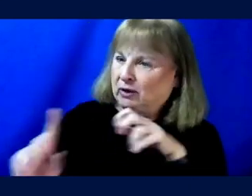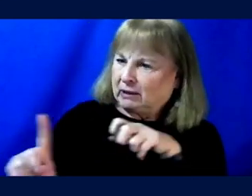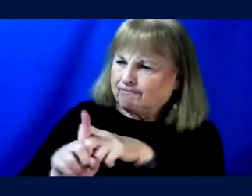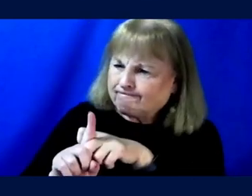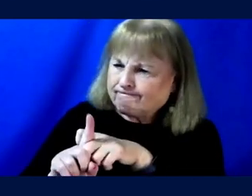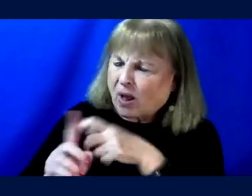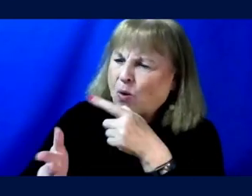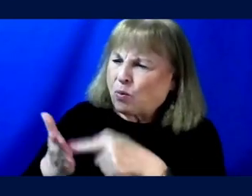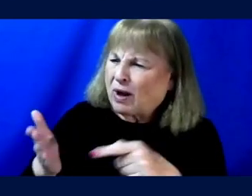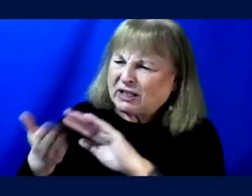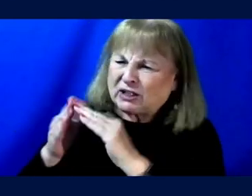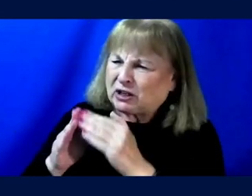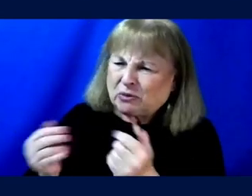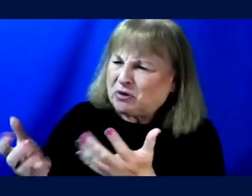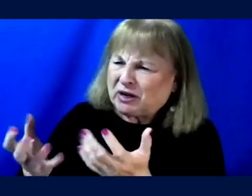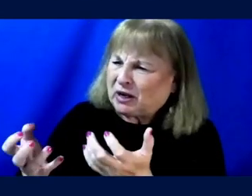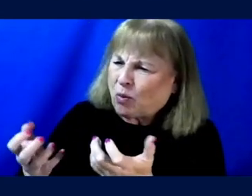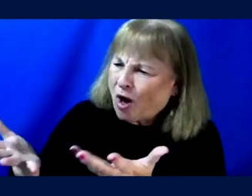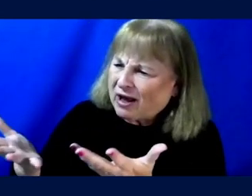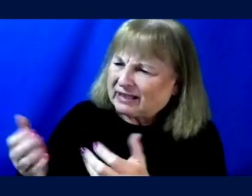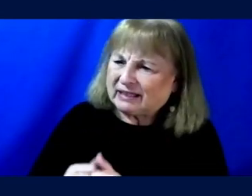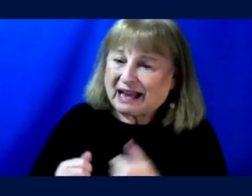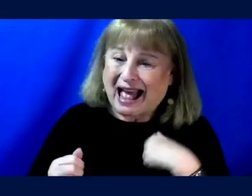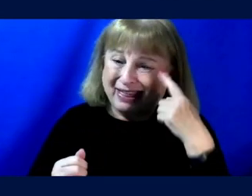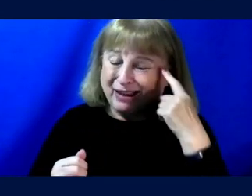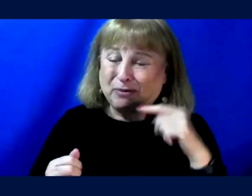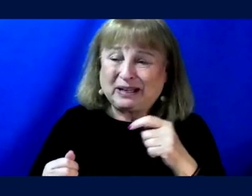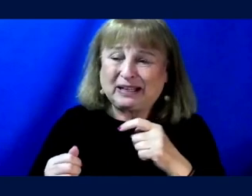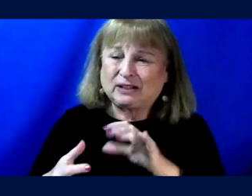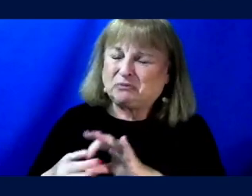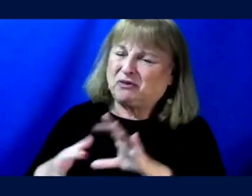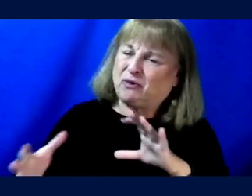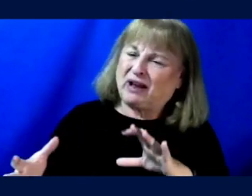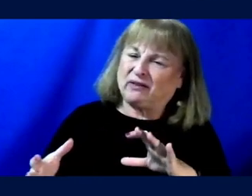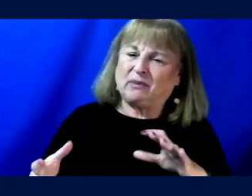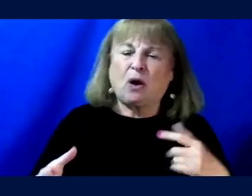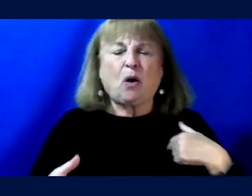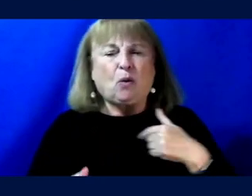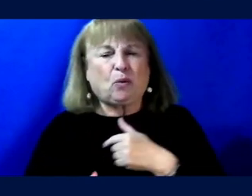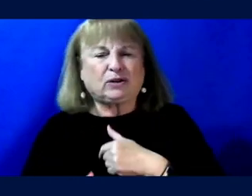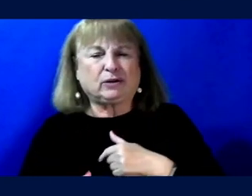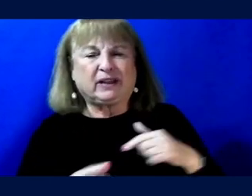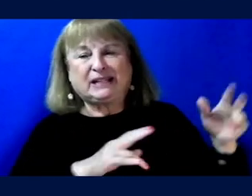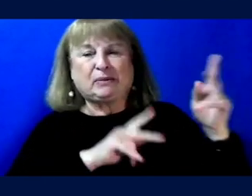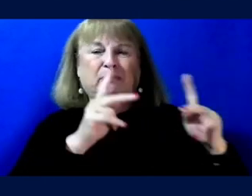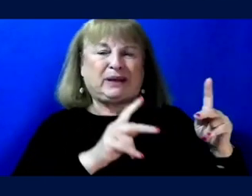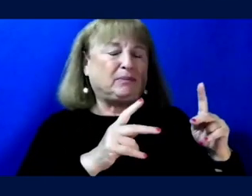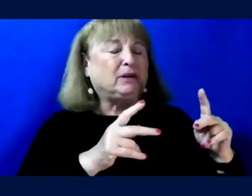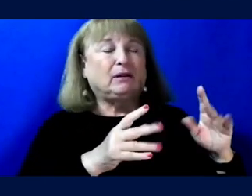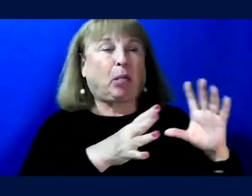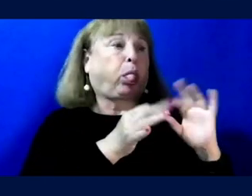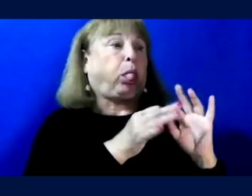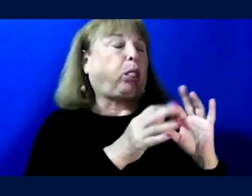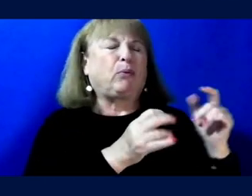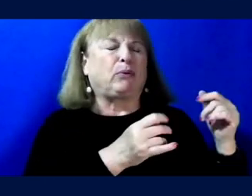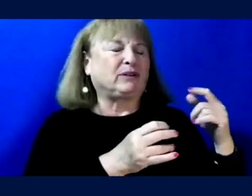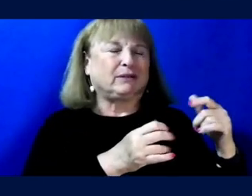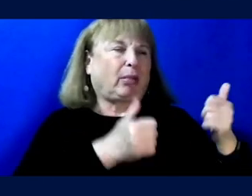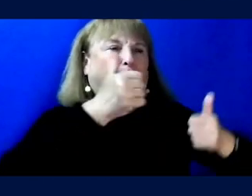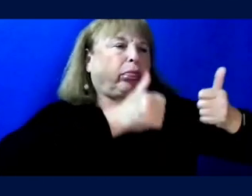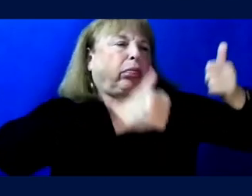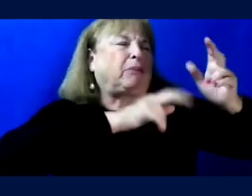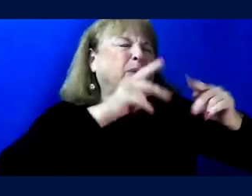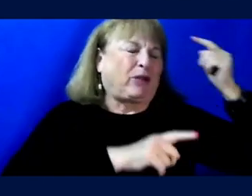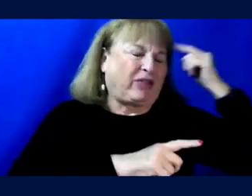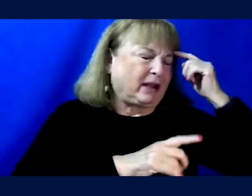does the community want? I think we need to move away from a framework of what do a bunch of people about disabilities think people with disabilities want.